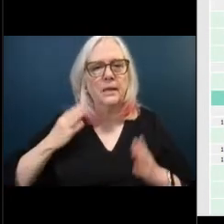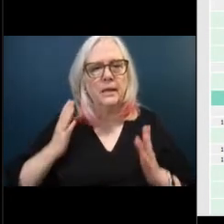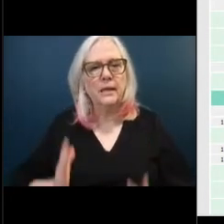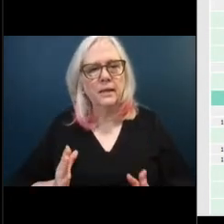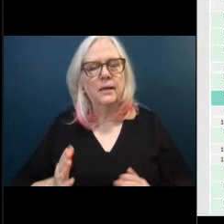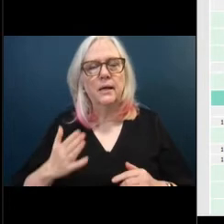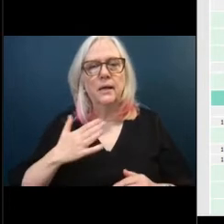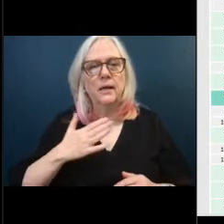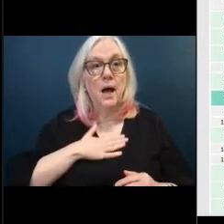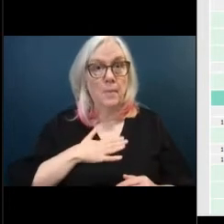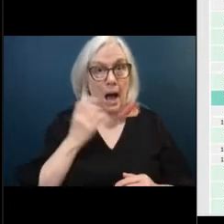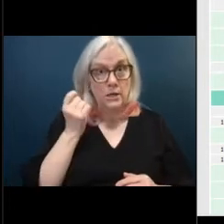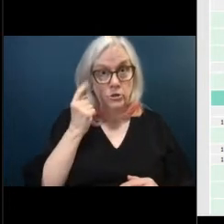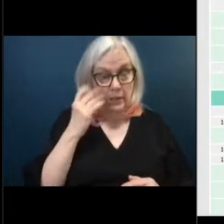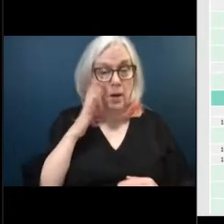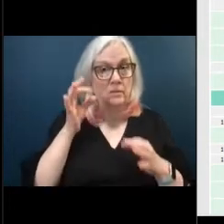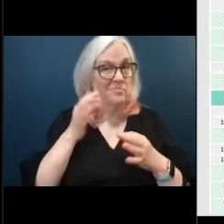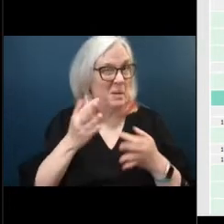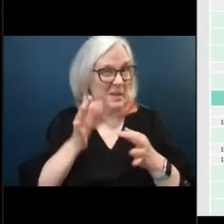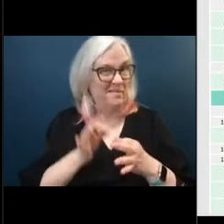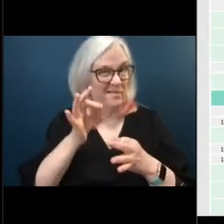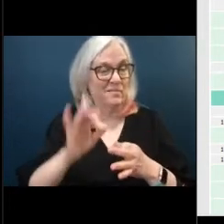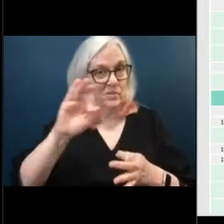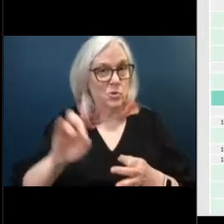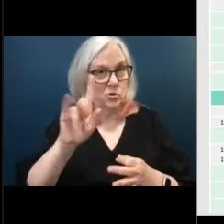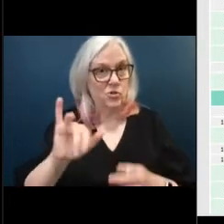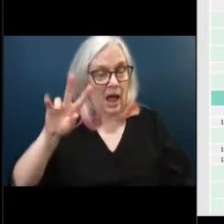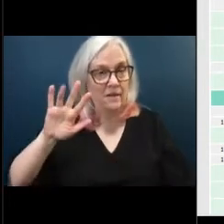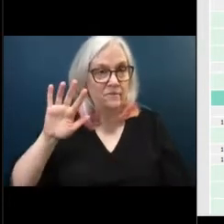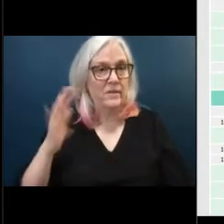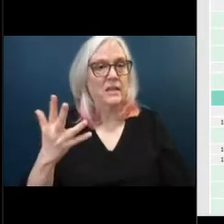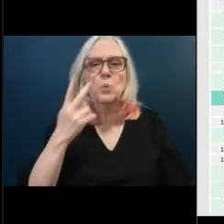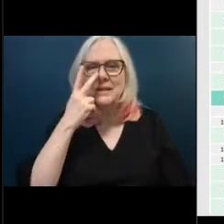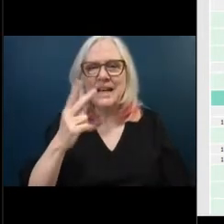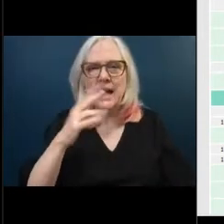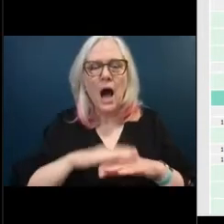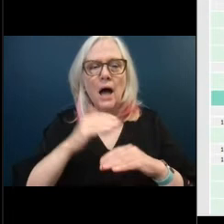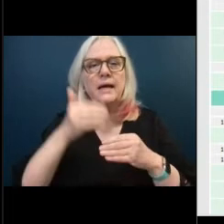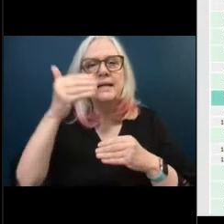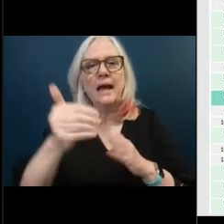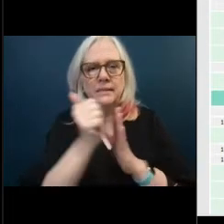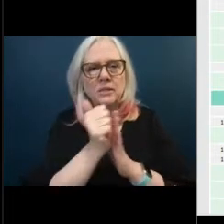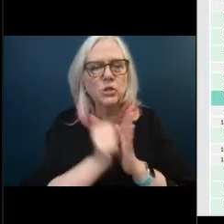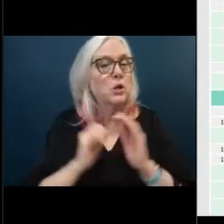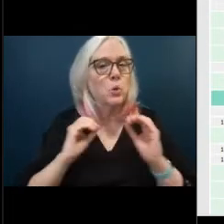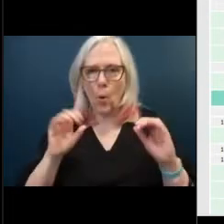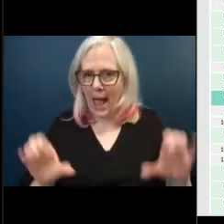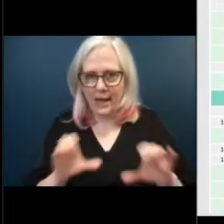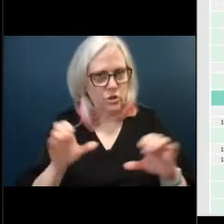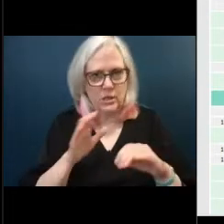be tabled further to july 5th and okay we reflected on the next agenda all right there's so there's no action required on this